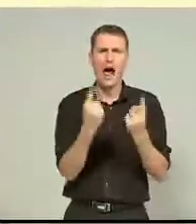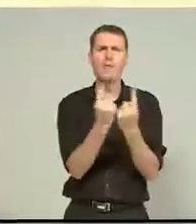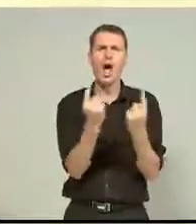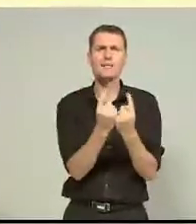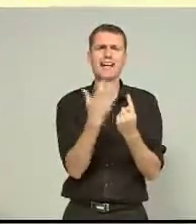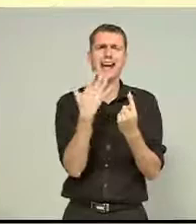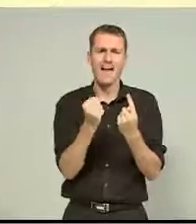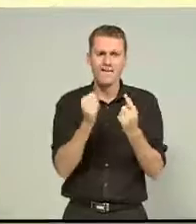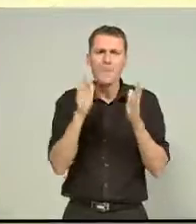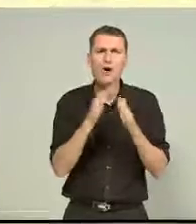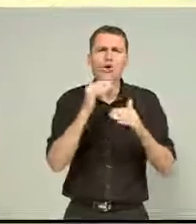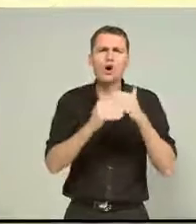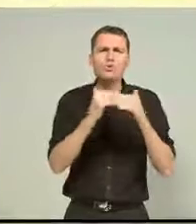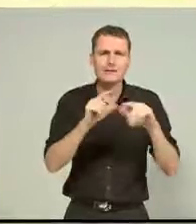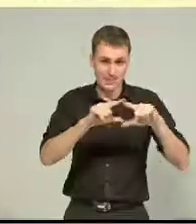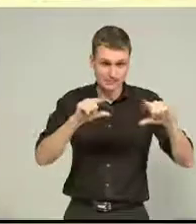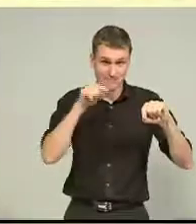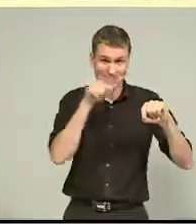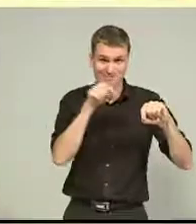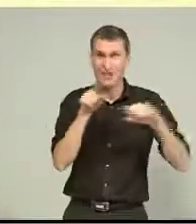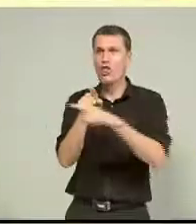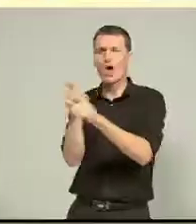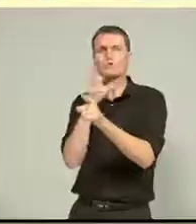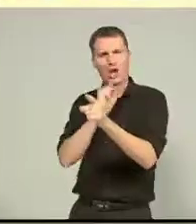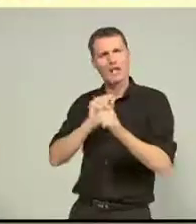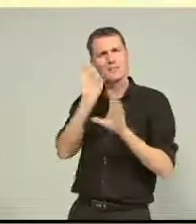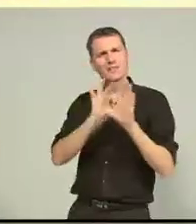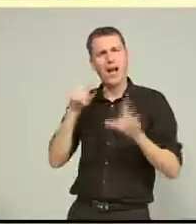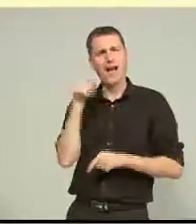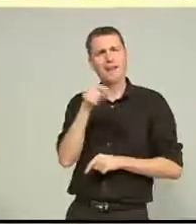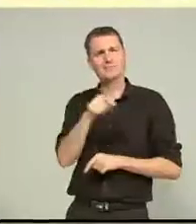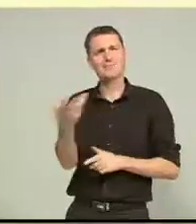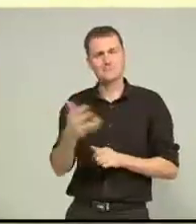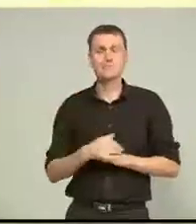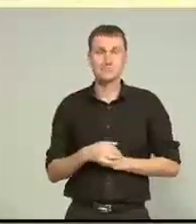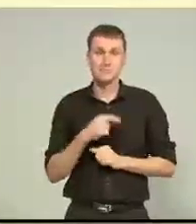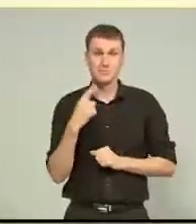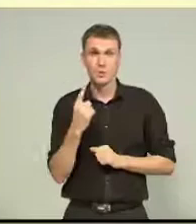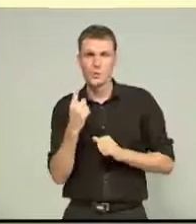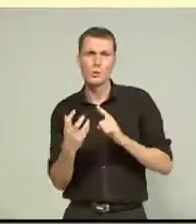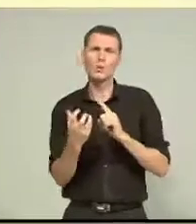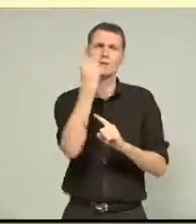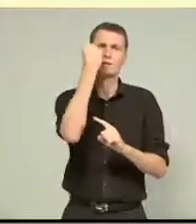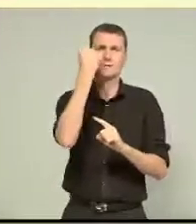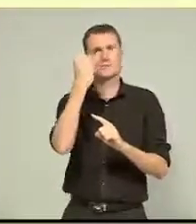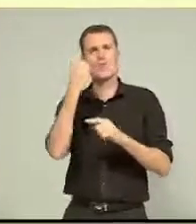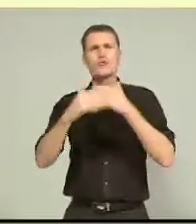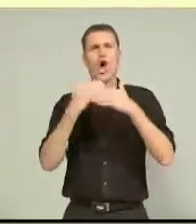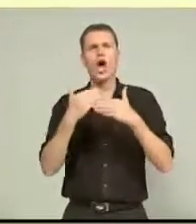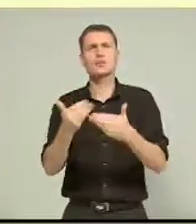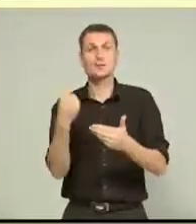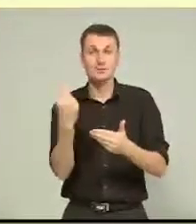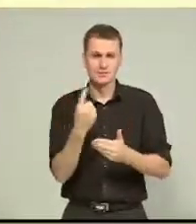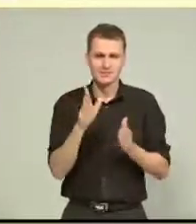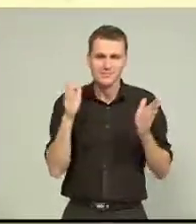microprocessor, and these are the guys who design this sort of stuff. When it came to claiming the winning prize, it was this little red fire truck that